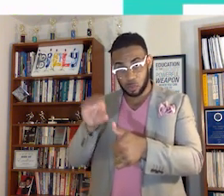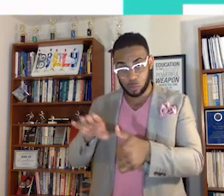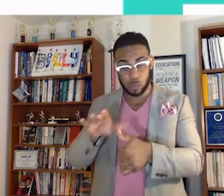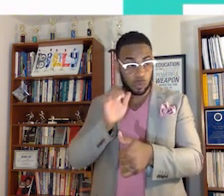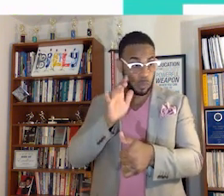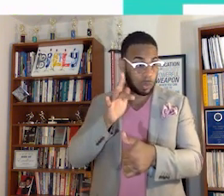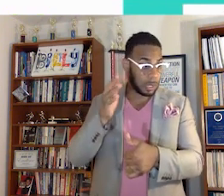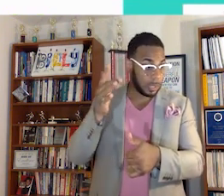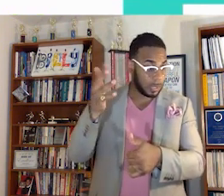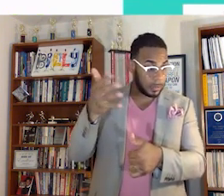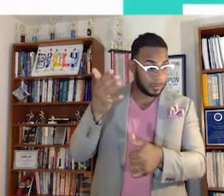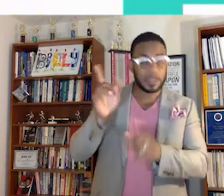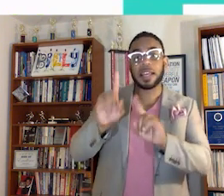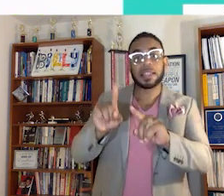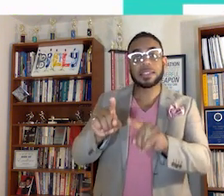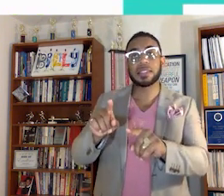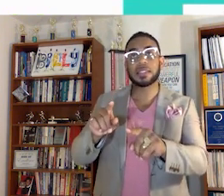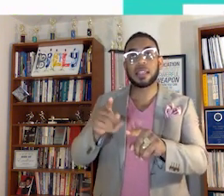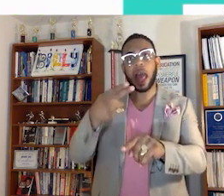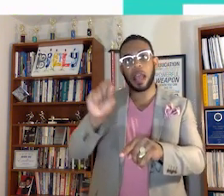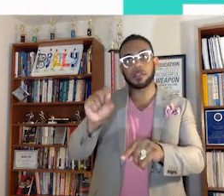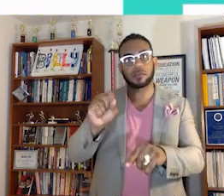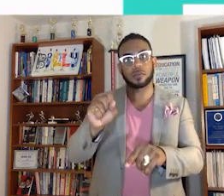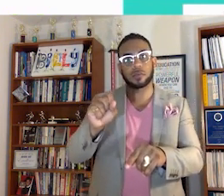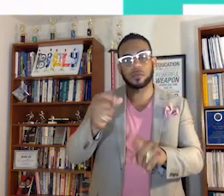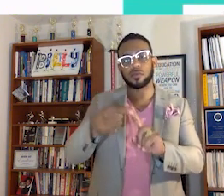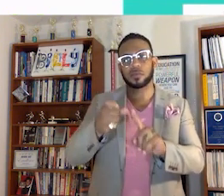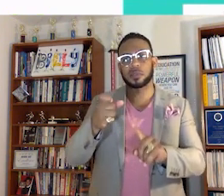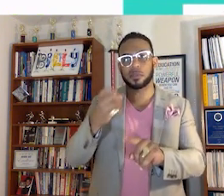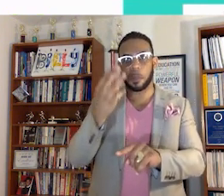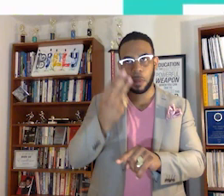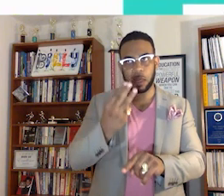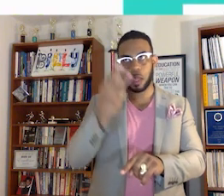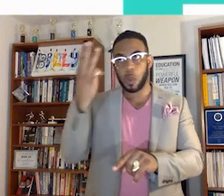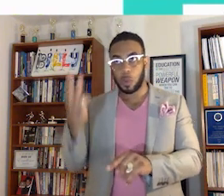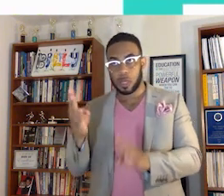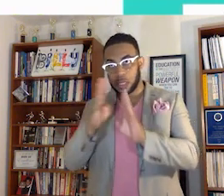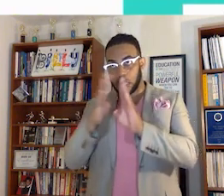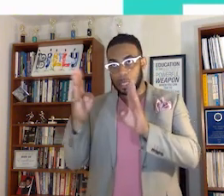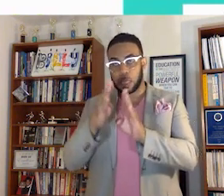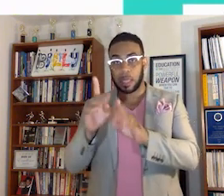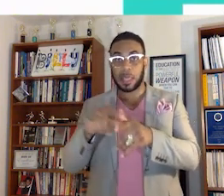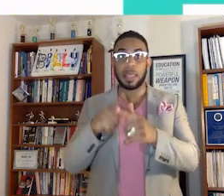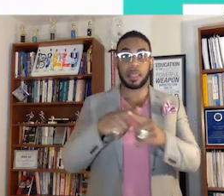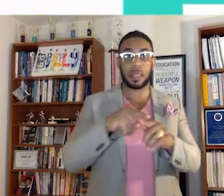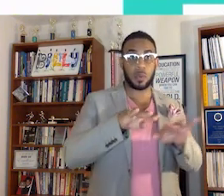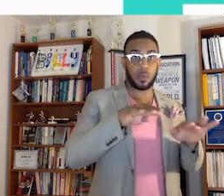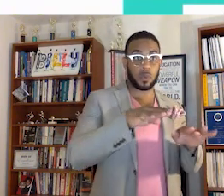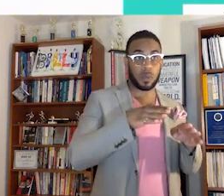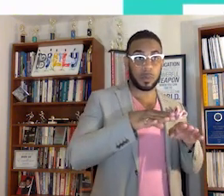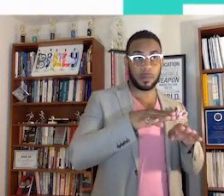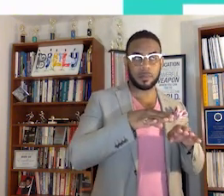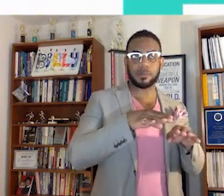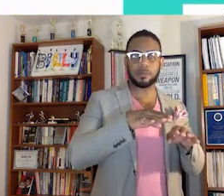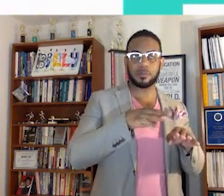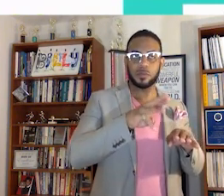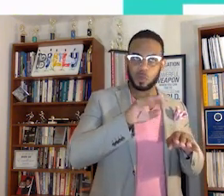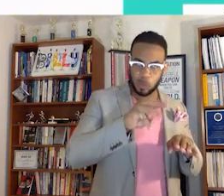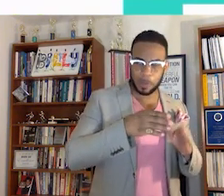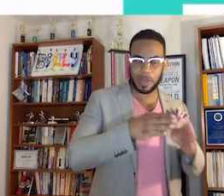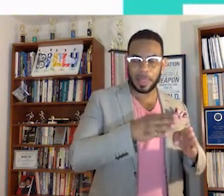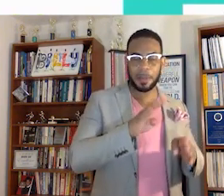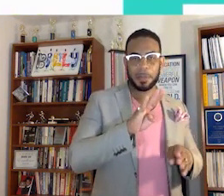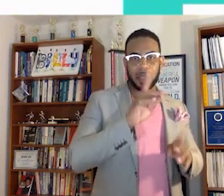attend high school from Monday and Wednesday? And then swim lane B they would attend